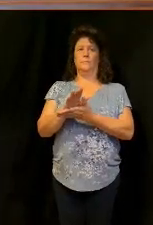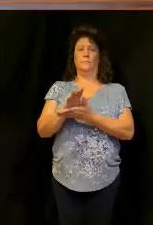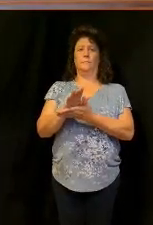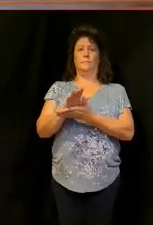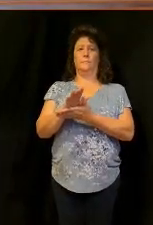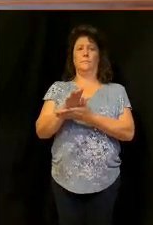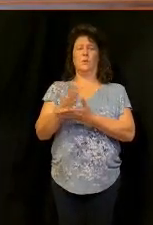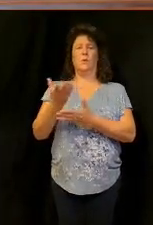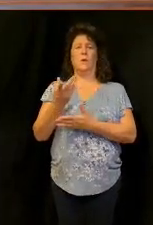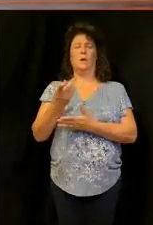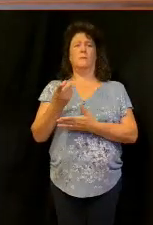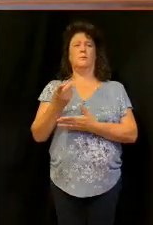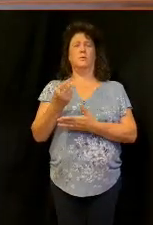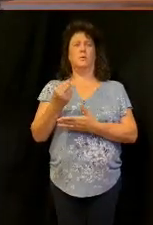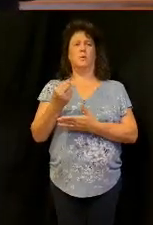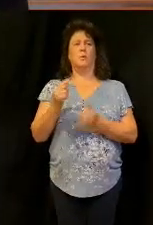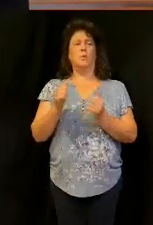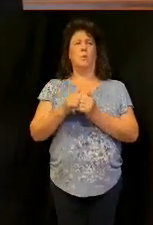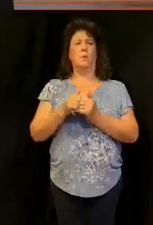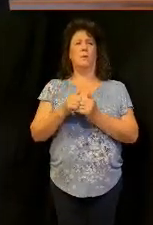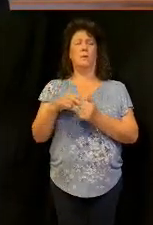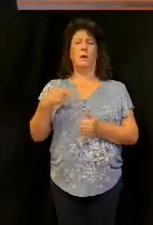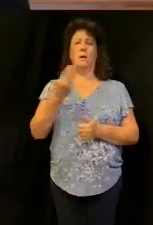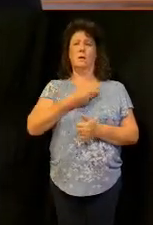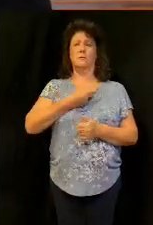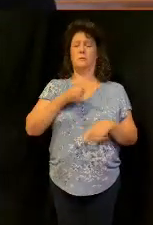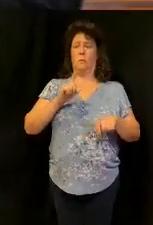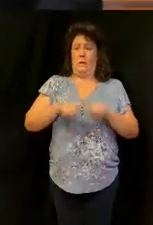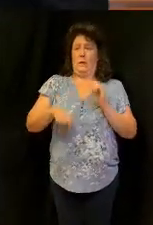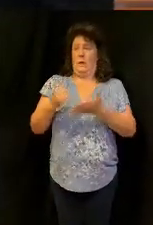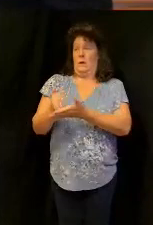what would it be like for me if we couldn't do that but we can